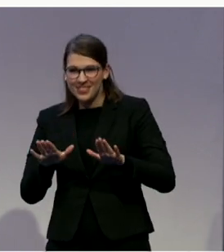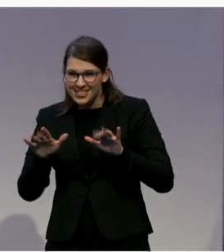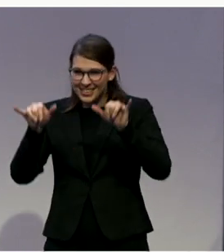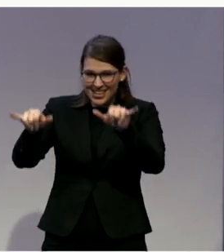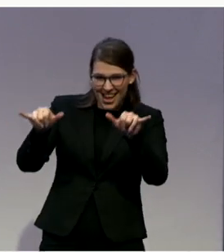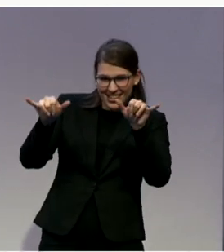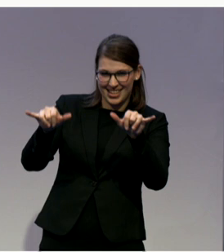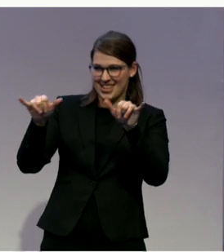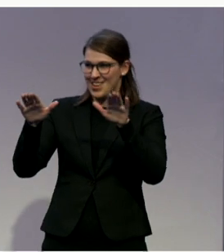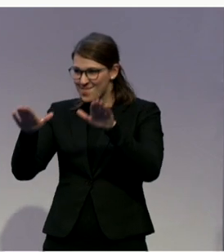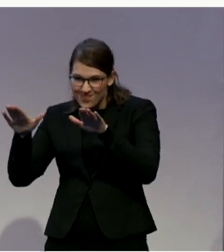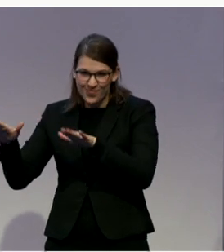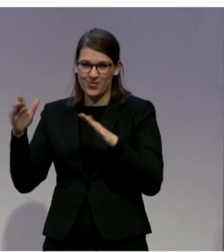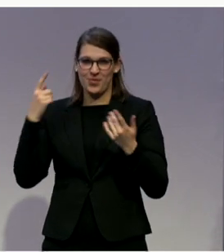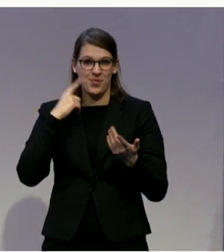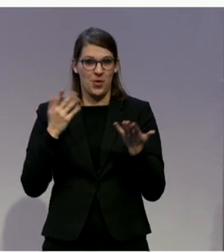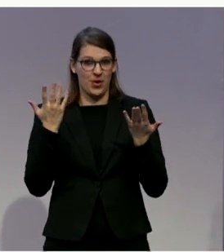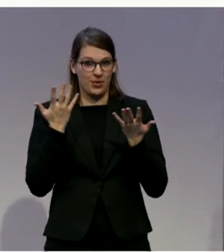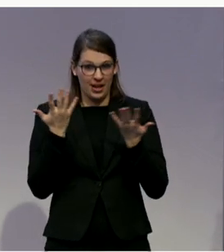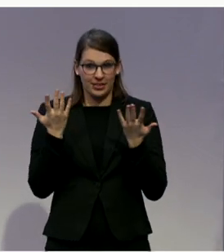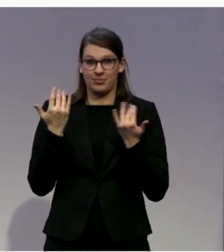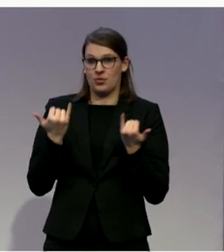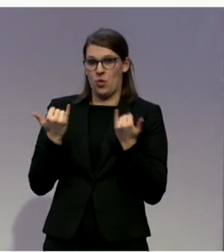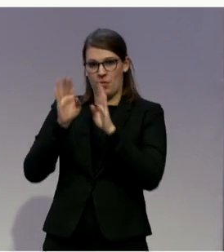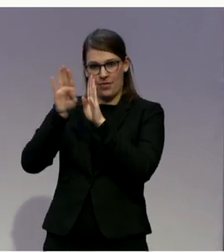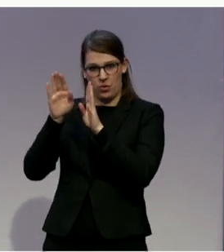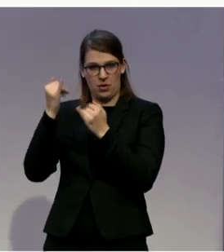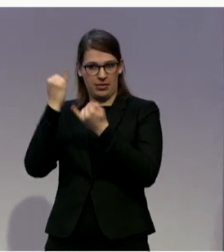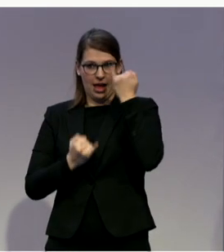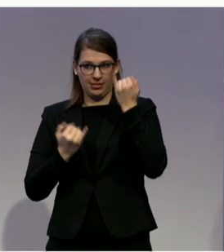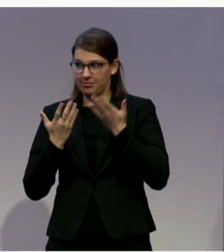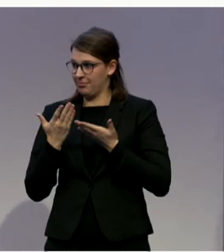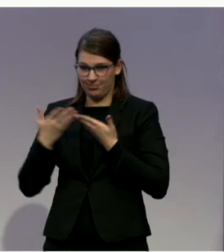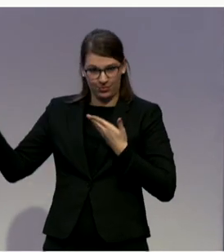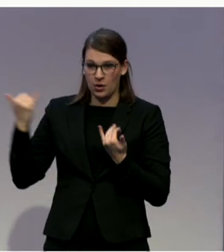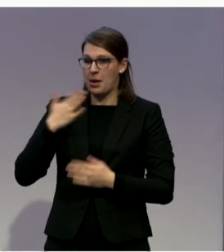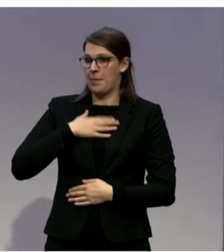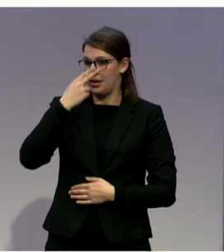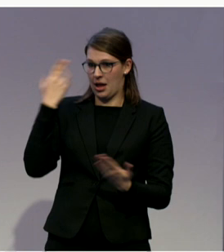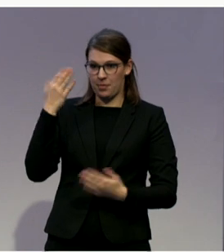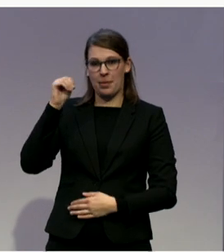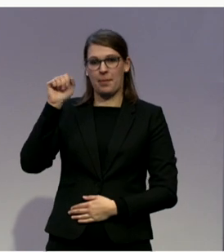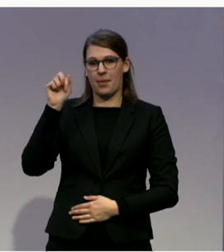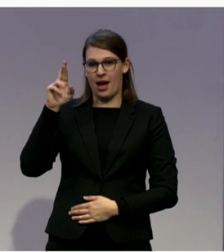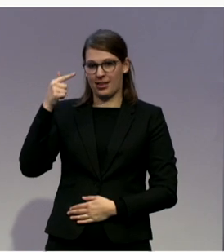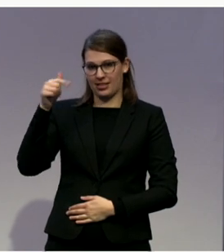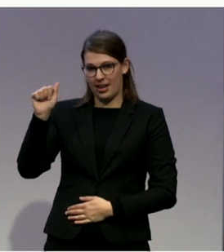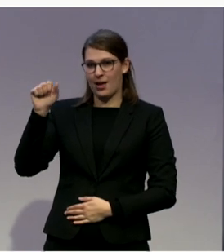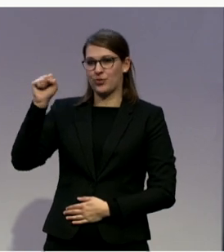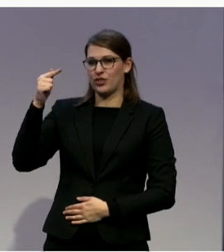the final afternoon. My name is Martha Stickings and I'm delighted to be chairing this session on making